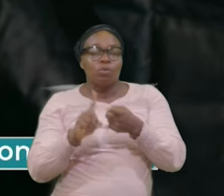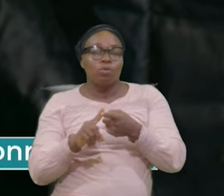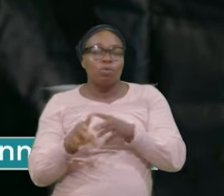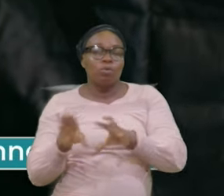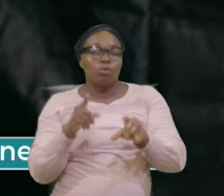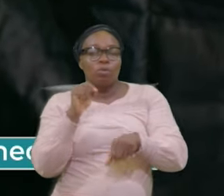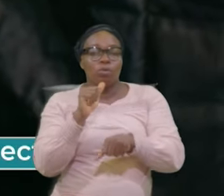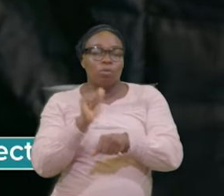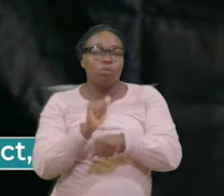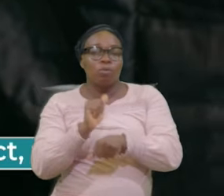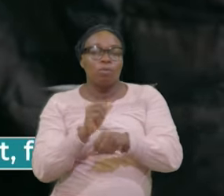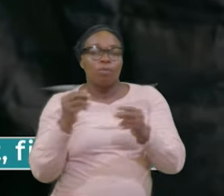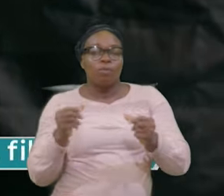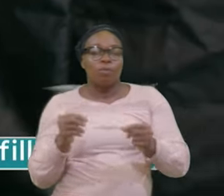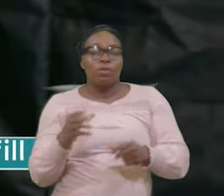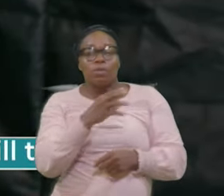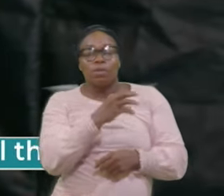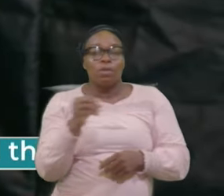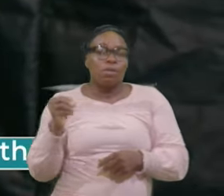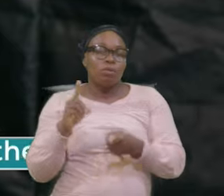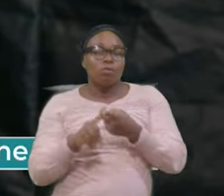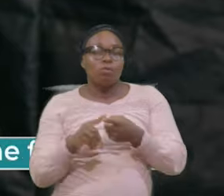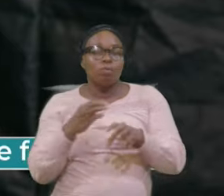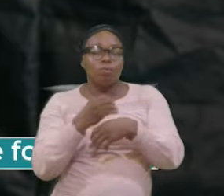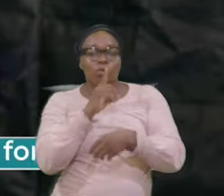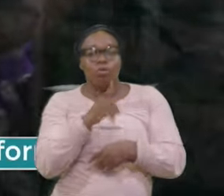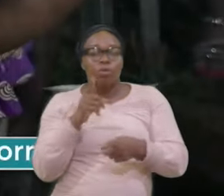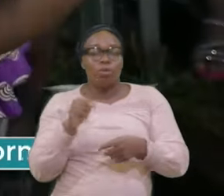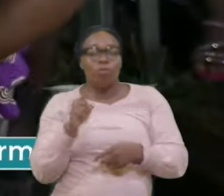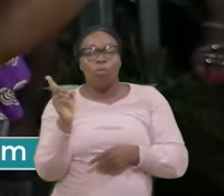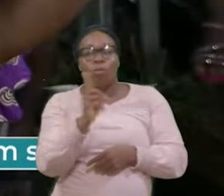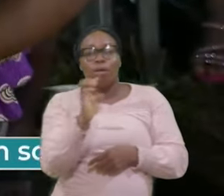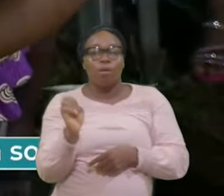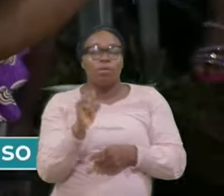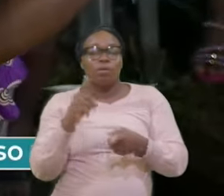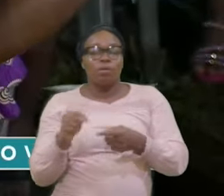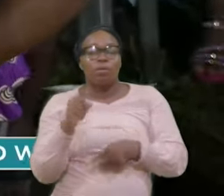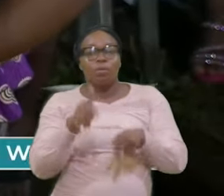Make Sure That Wherever The People Have Answer The Utter Call By The Grace Of